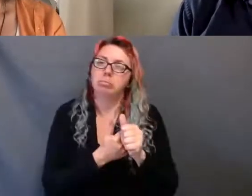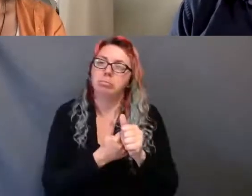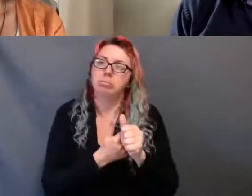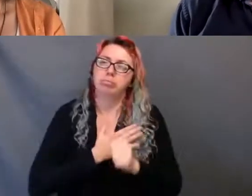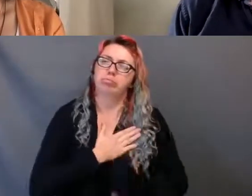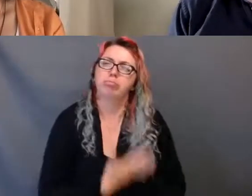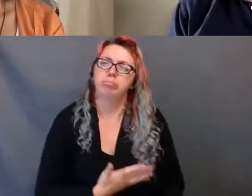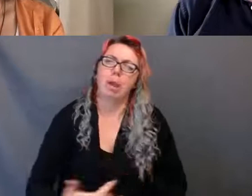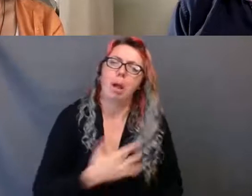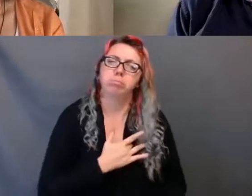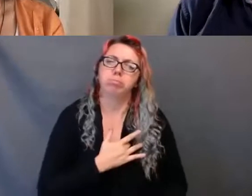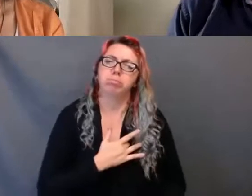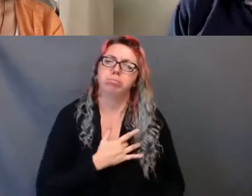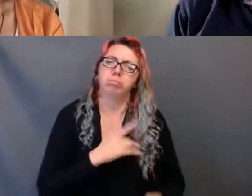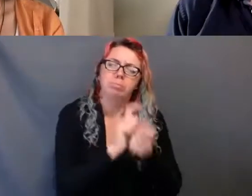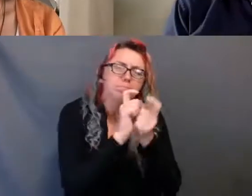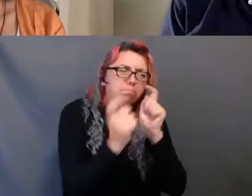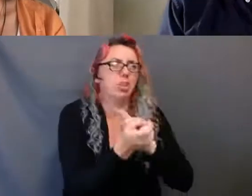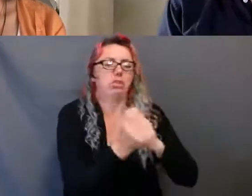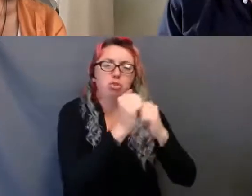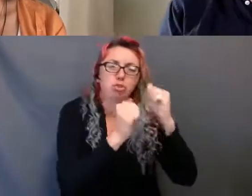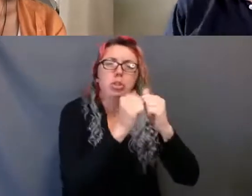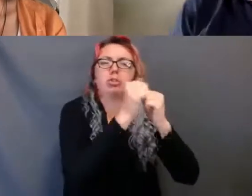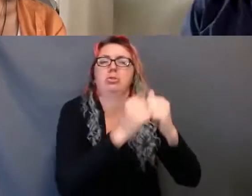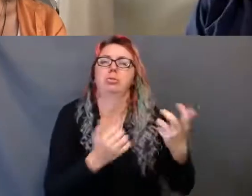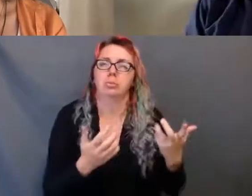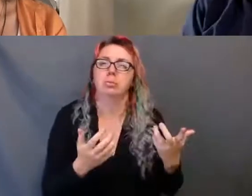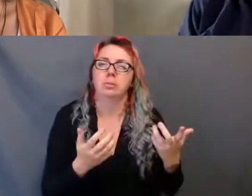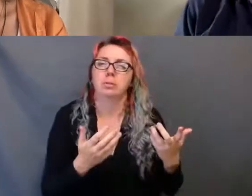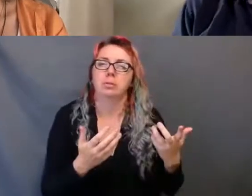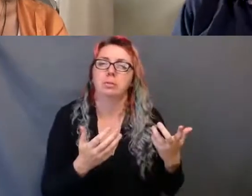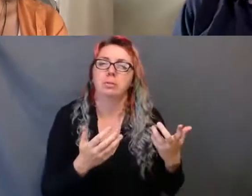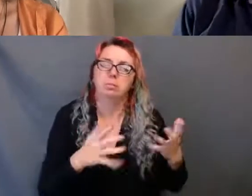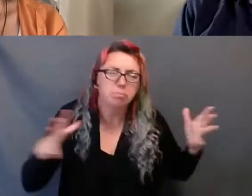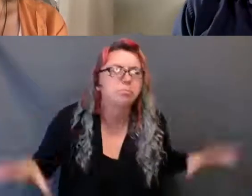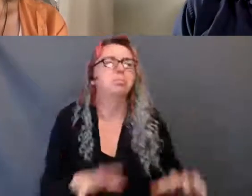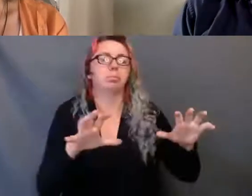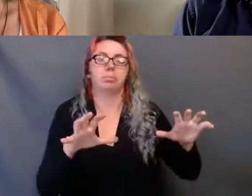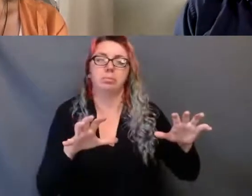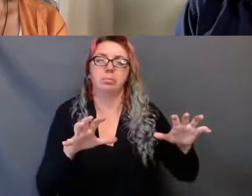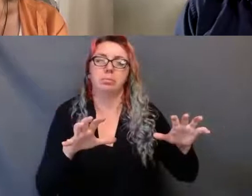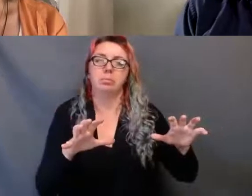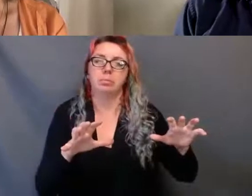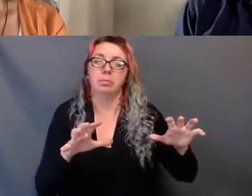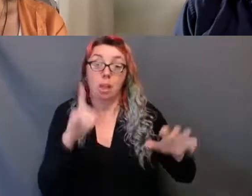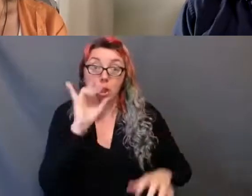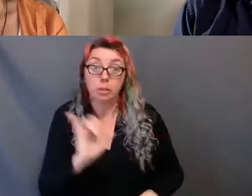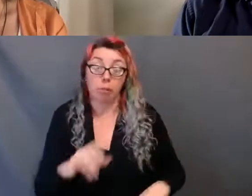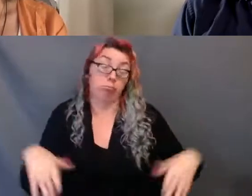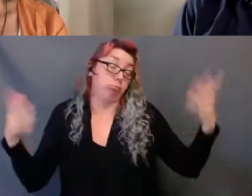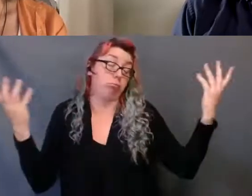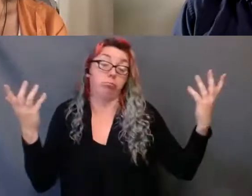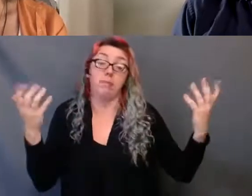necessary. Or from the inside out. Or from the upside down and around the corner. You know, by